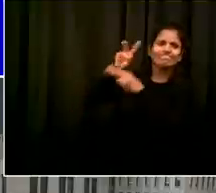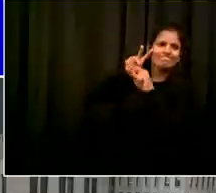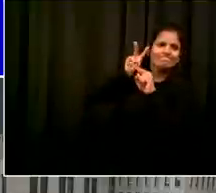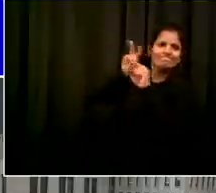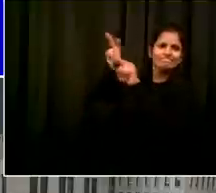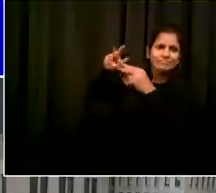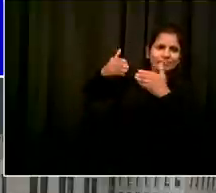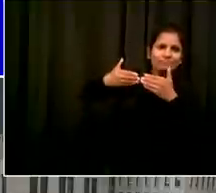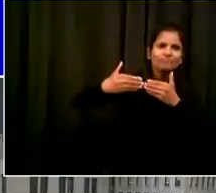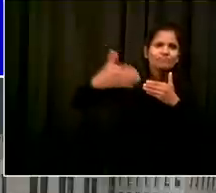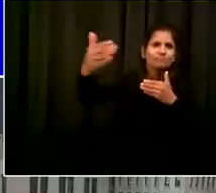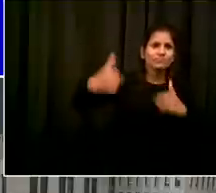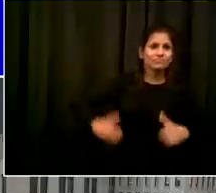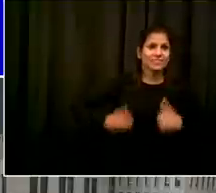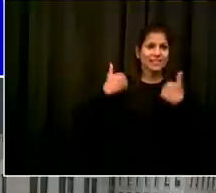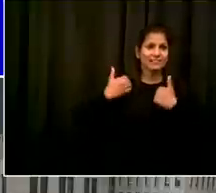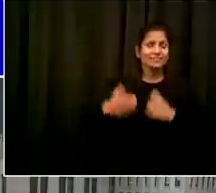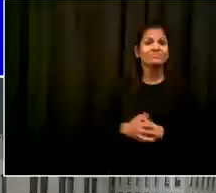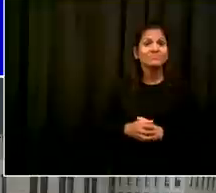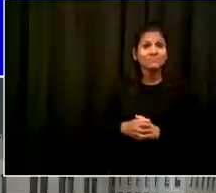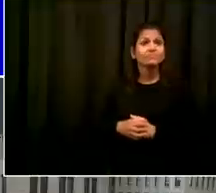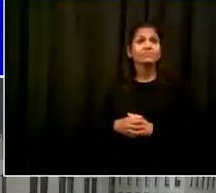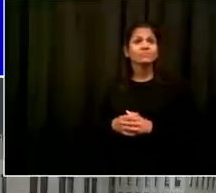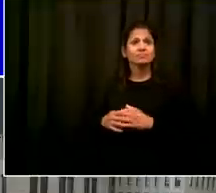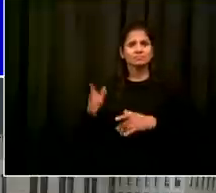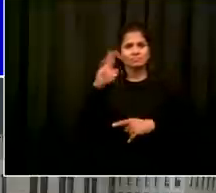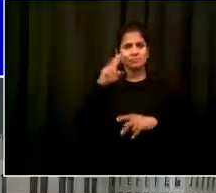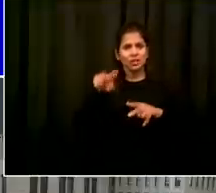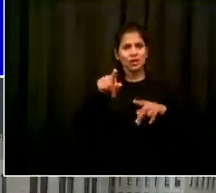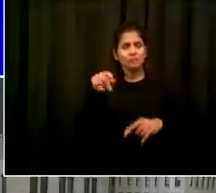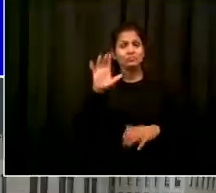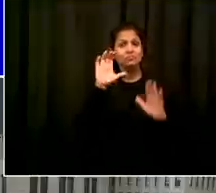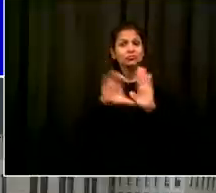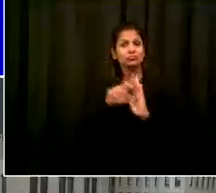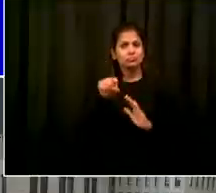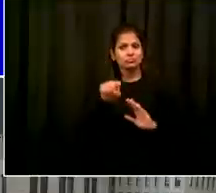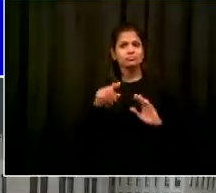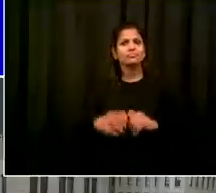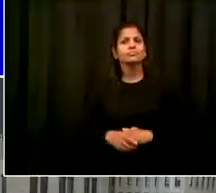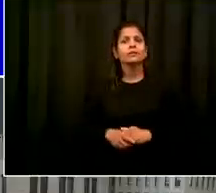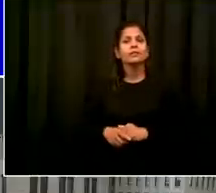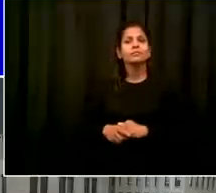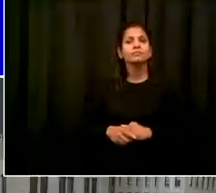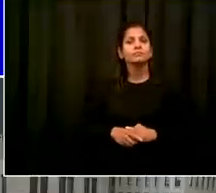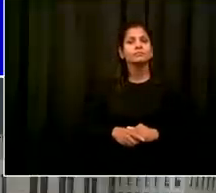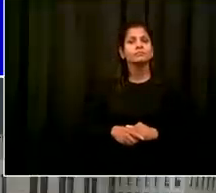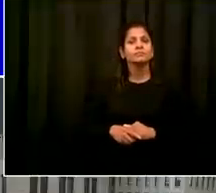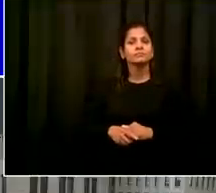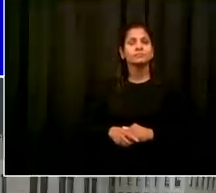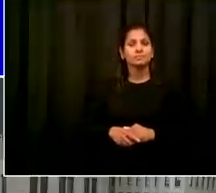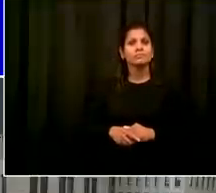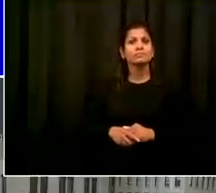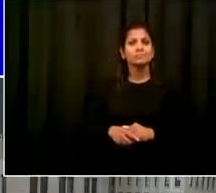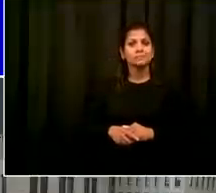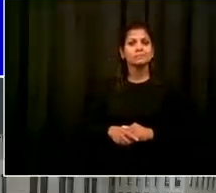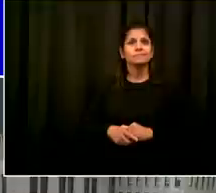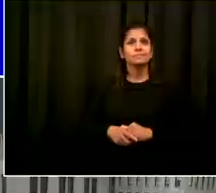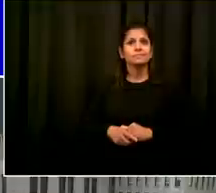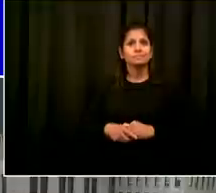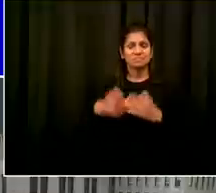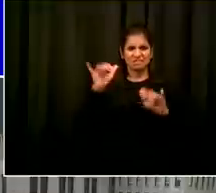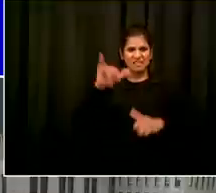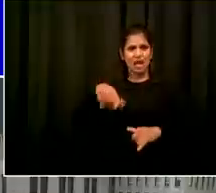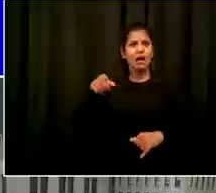because I think if anyone would appreciate both the value of public service and what government does for our people